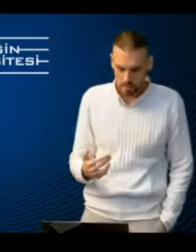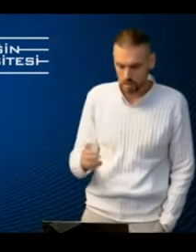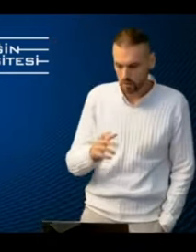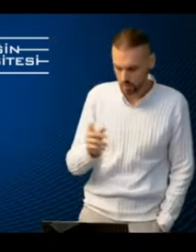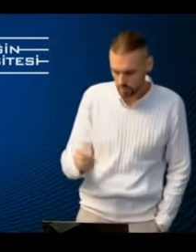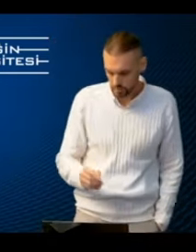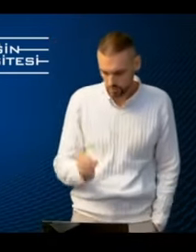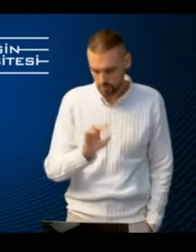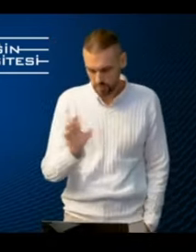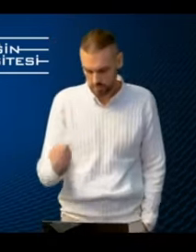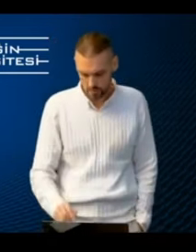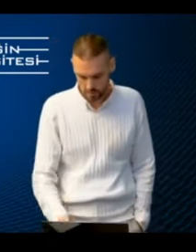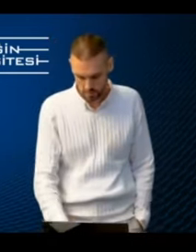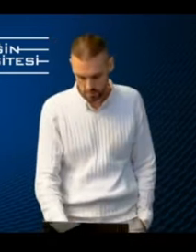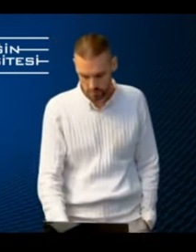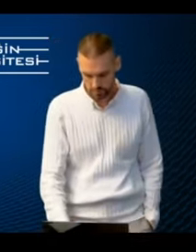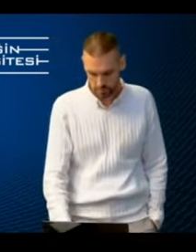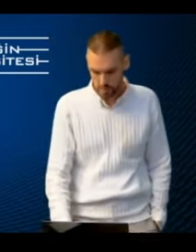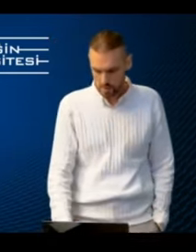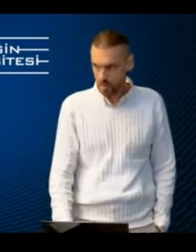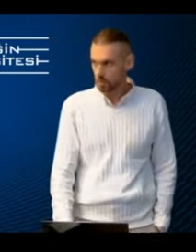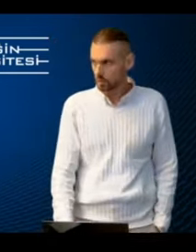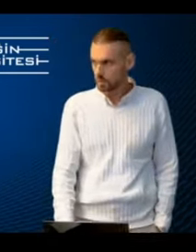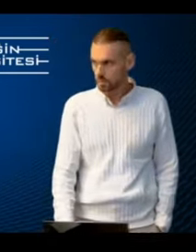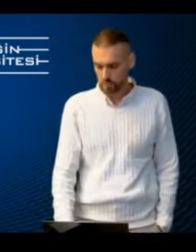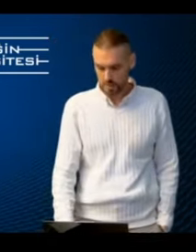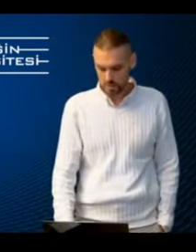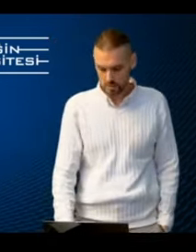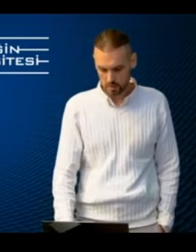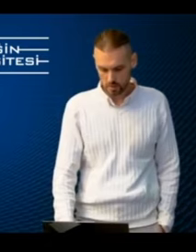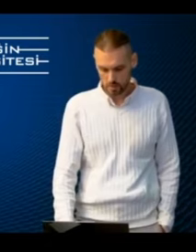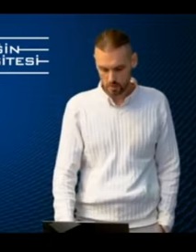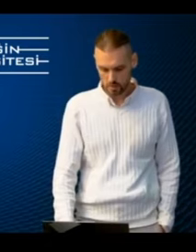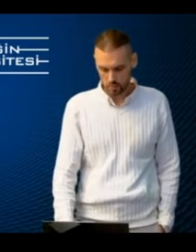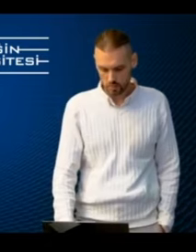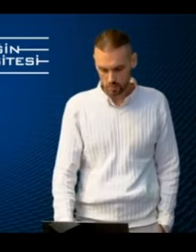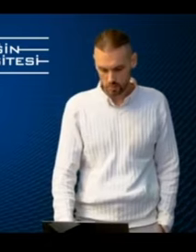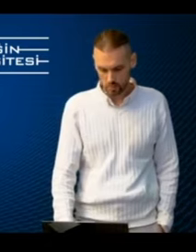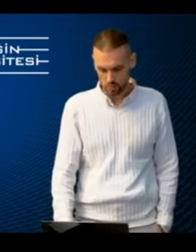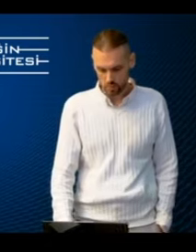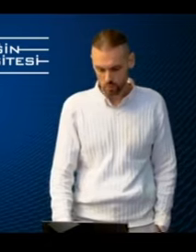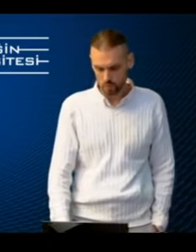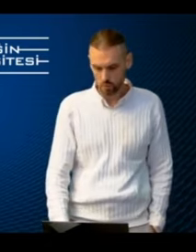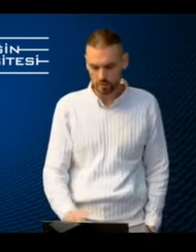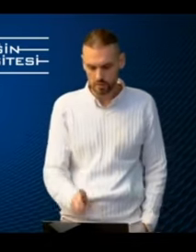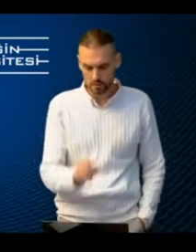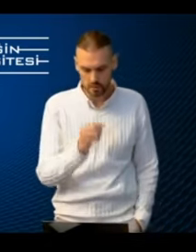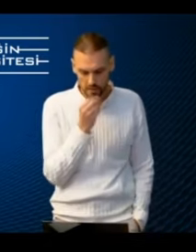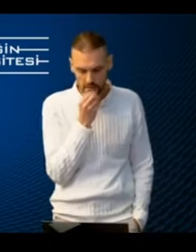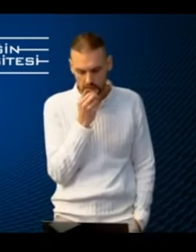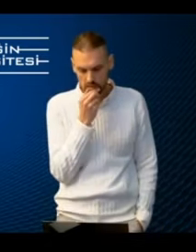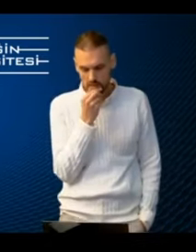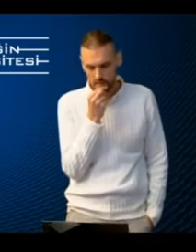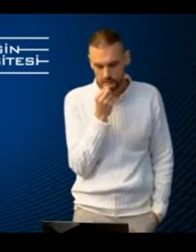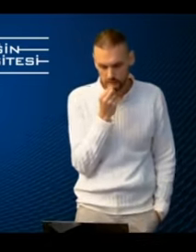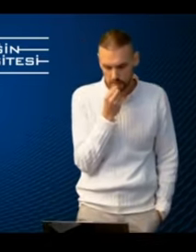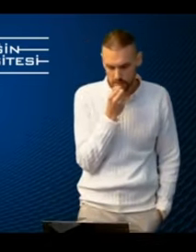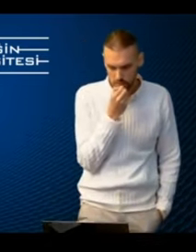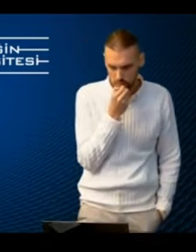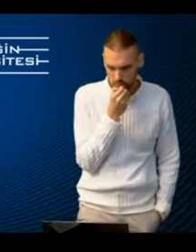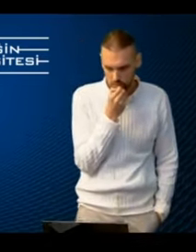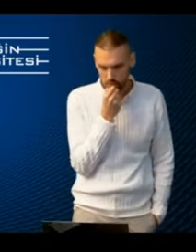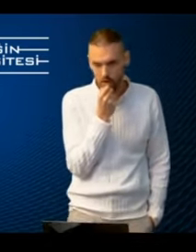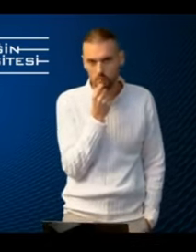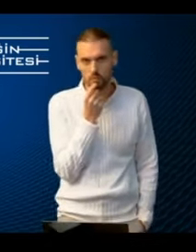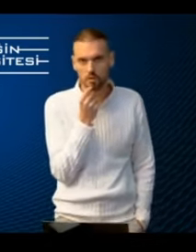so our curriculum would make that distinction and louise with your patience i'll show you a few few few one one slide that